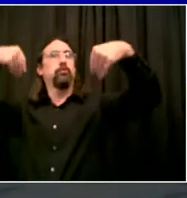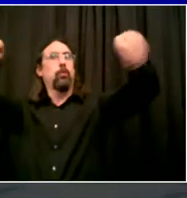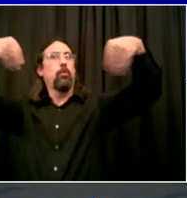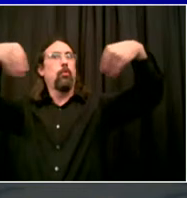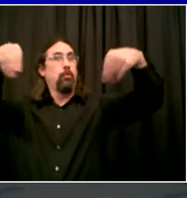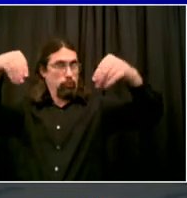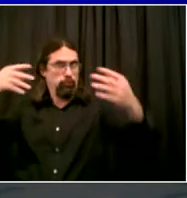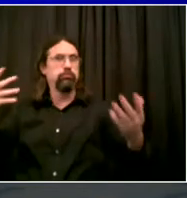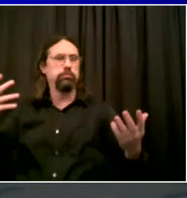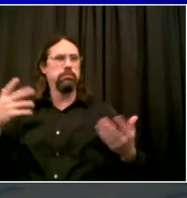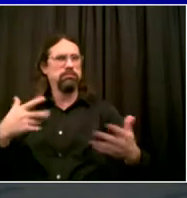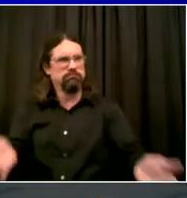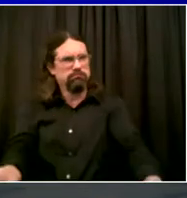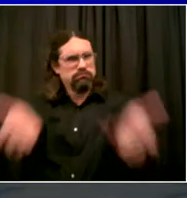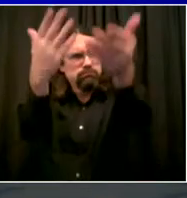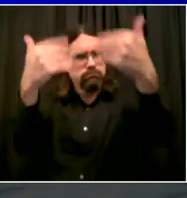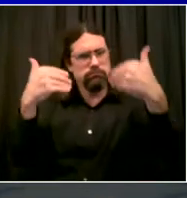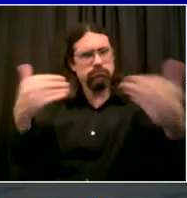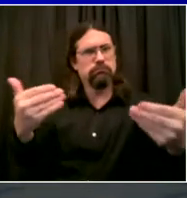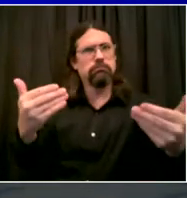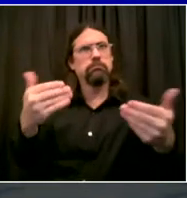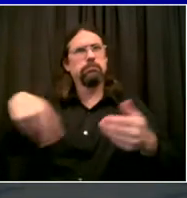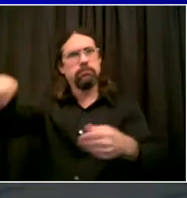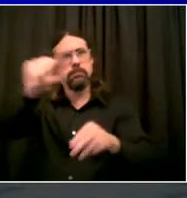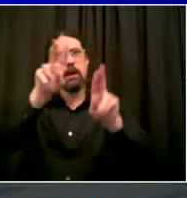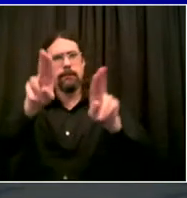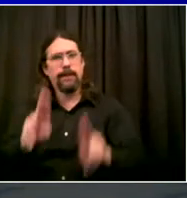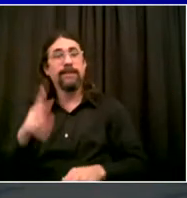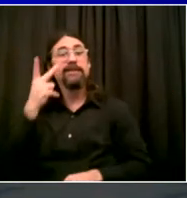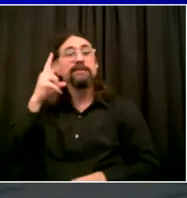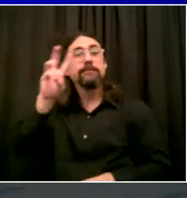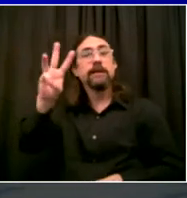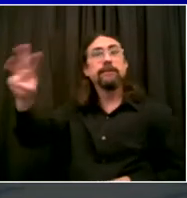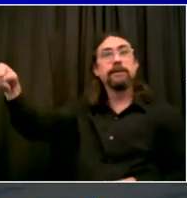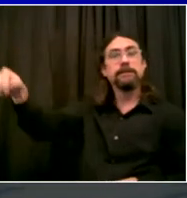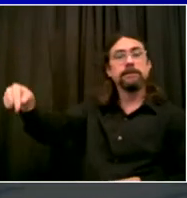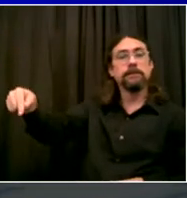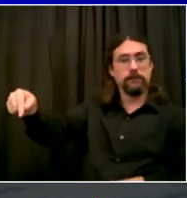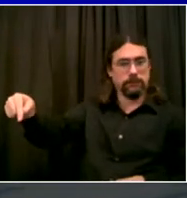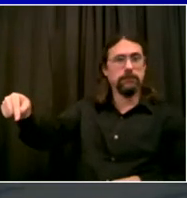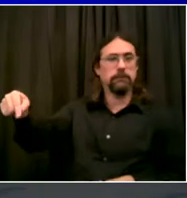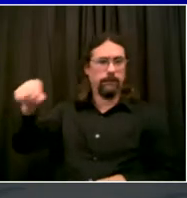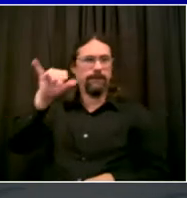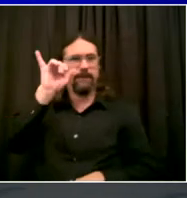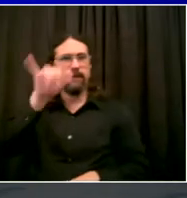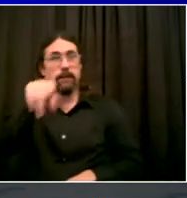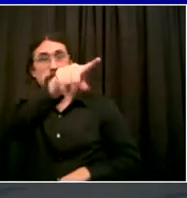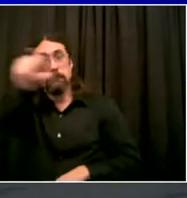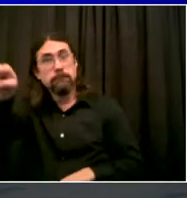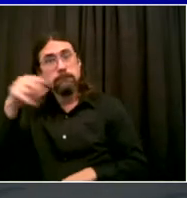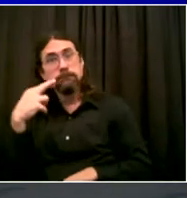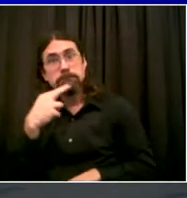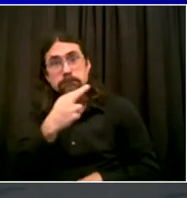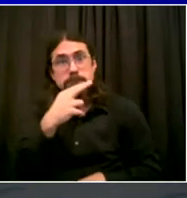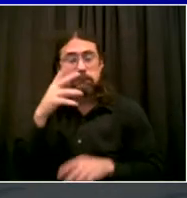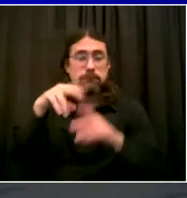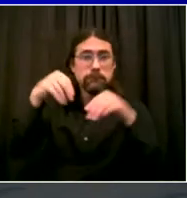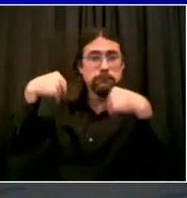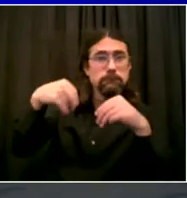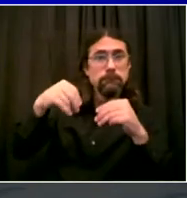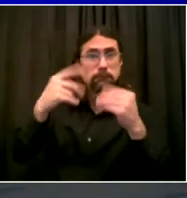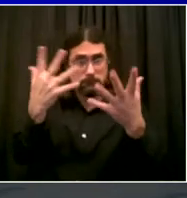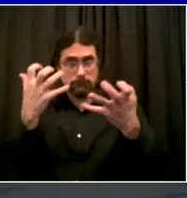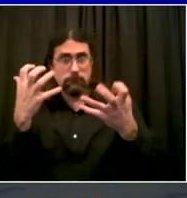have the ability to have a lot more business ahead of the holidays. And everyone knows this is such a crucial time of the year for every small business.